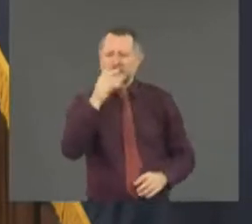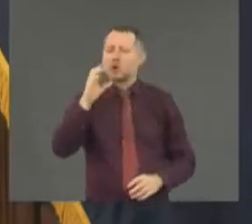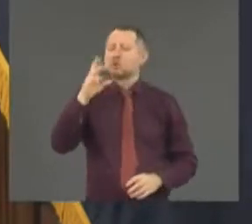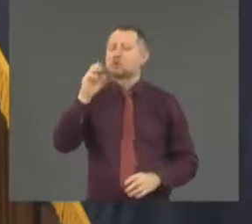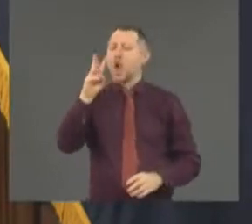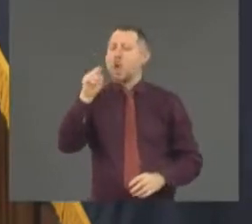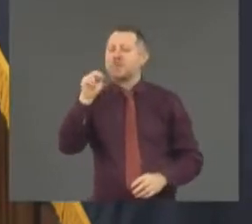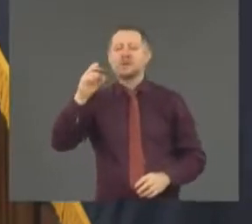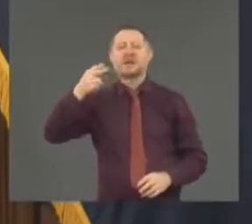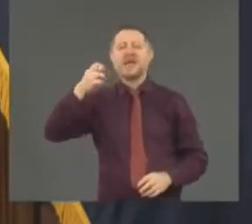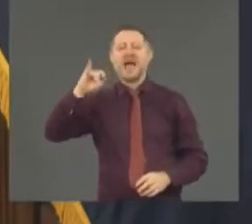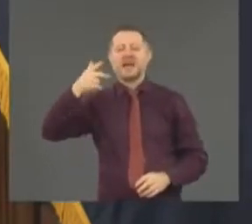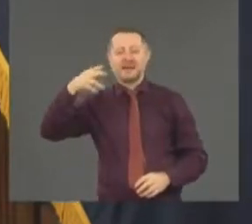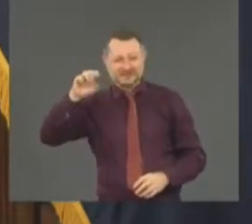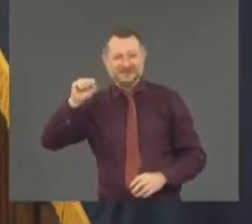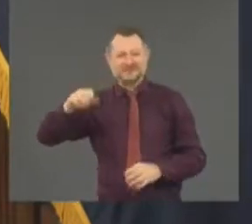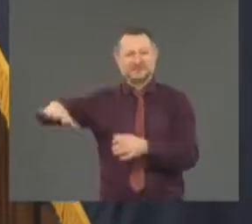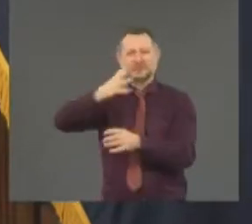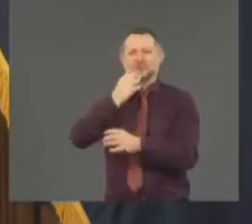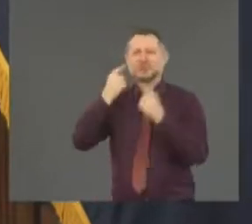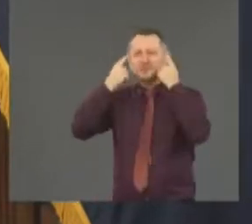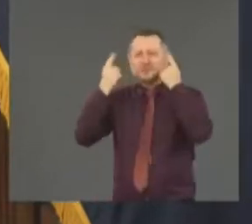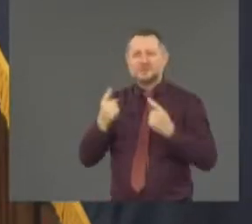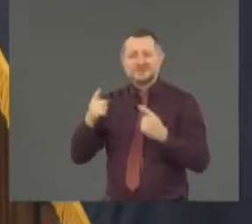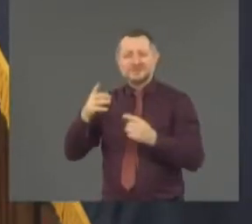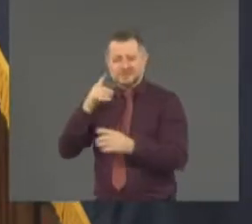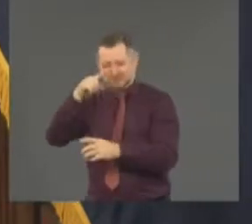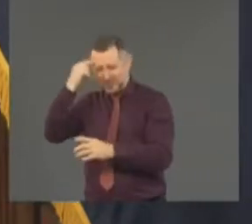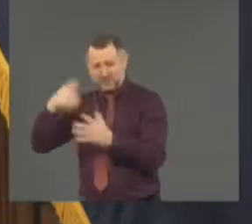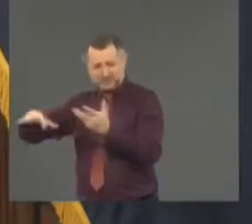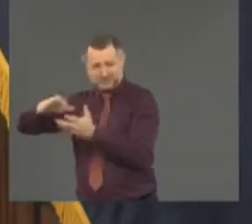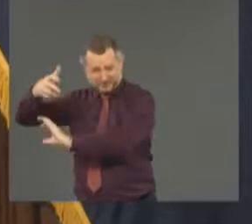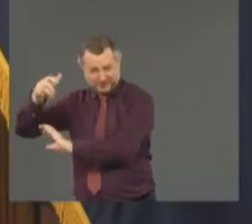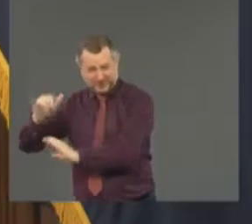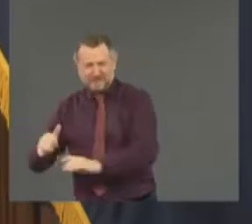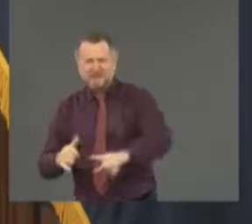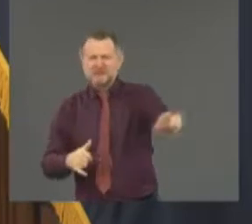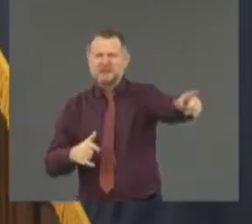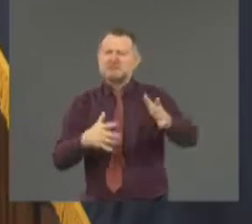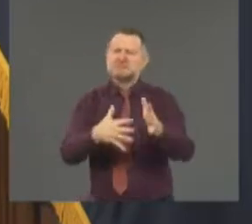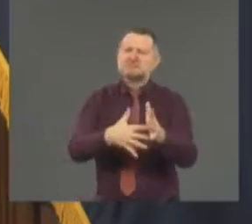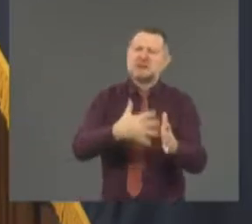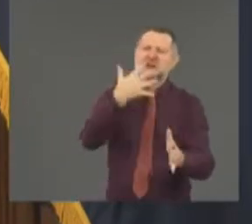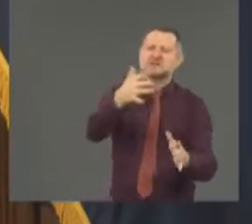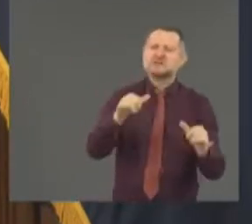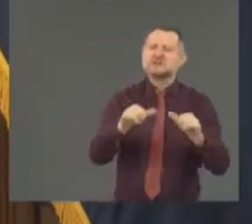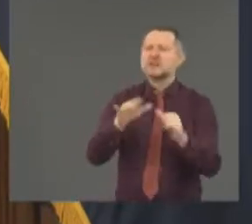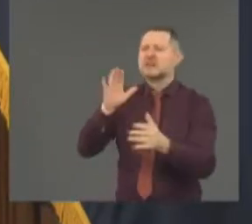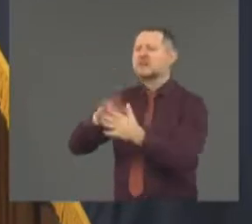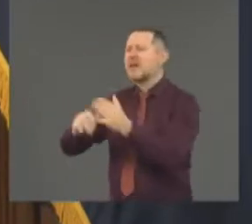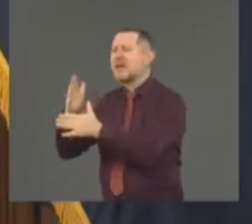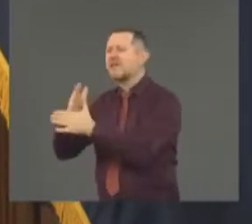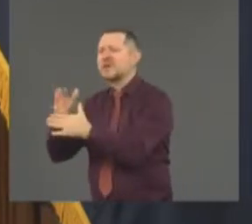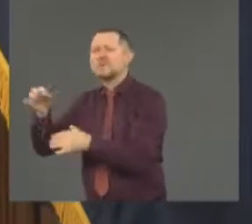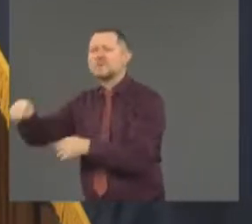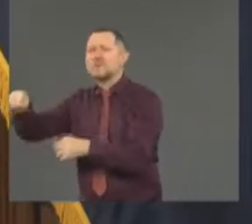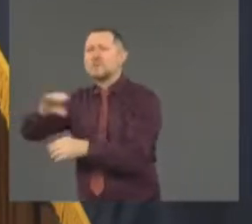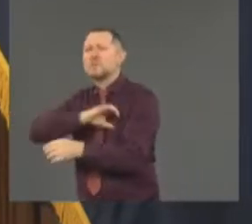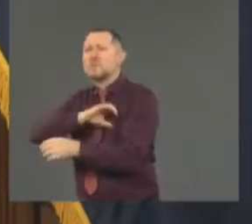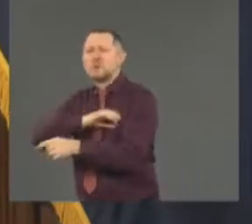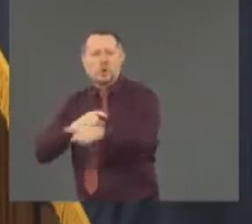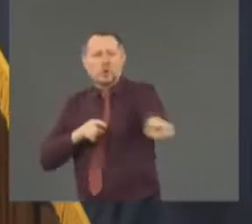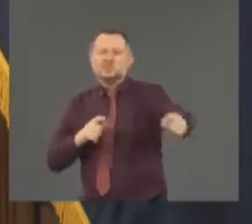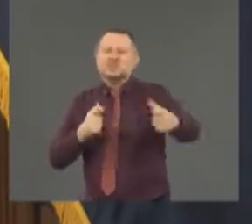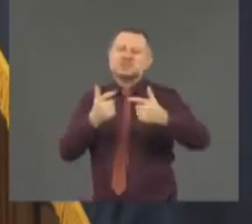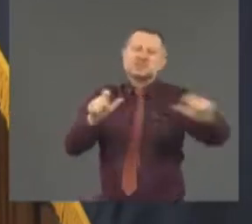size of any other police department. They're huge. 38,000. think Los Angeles has something